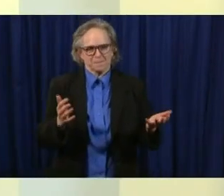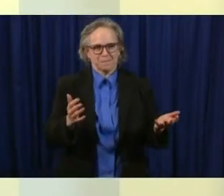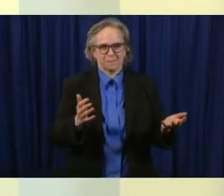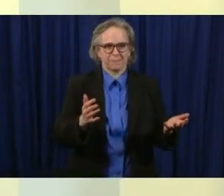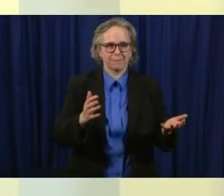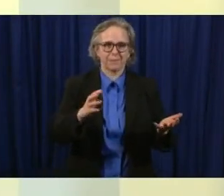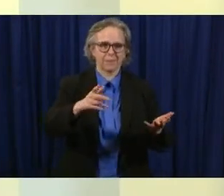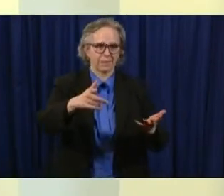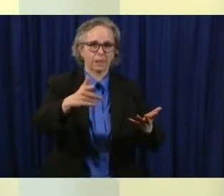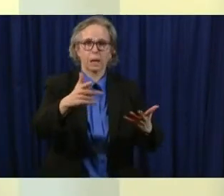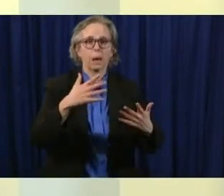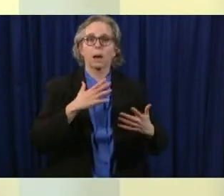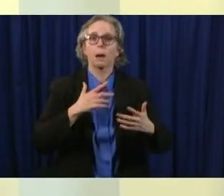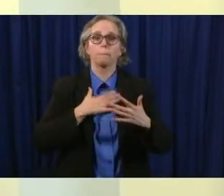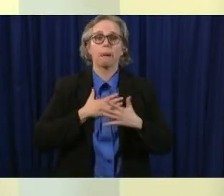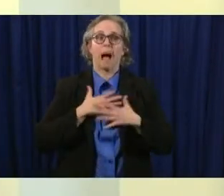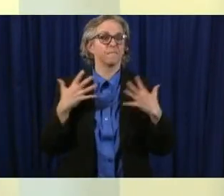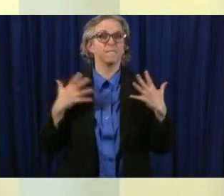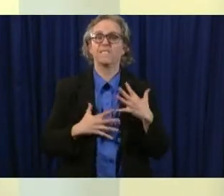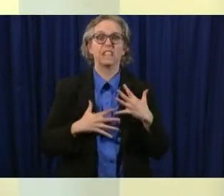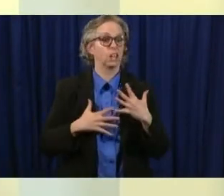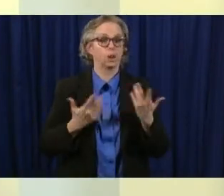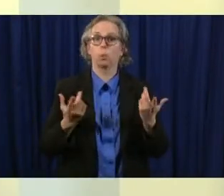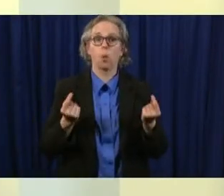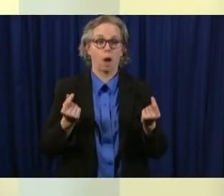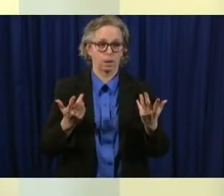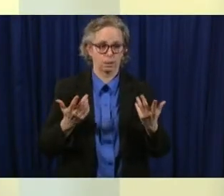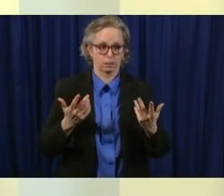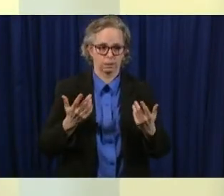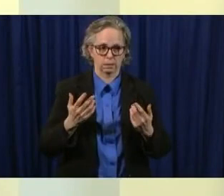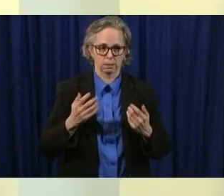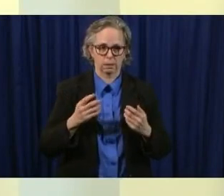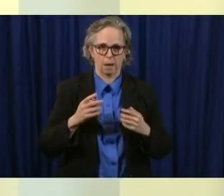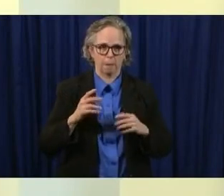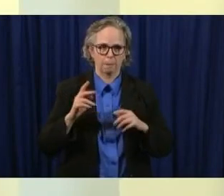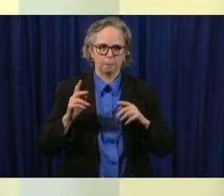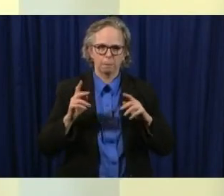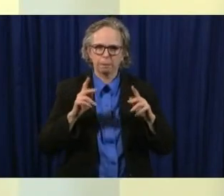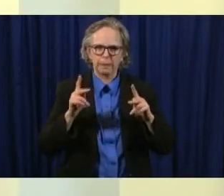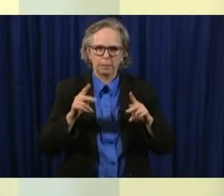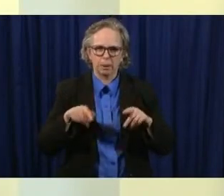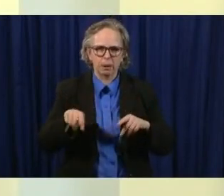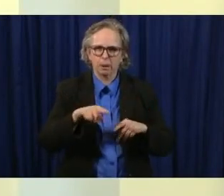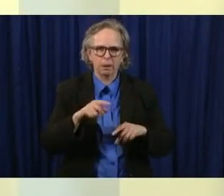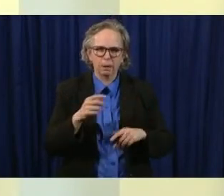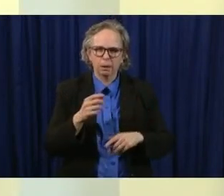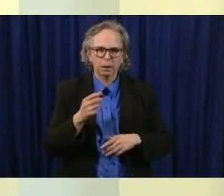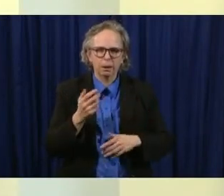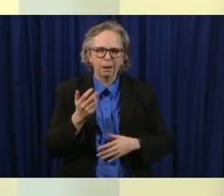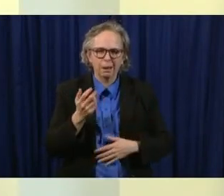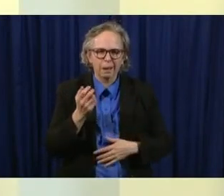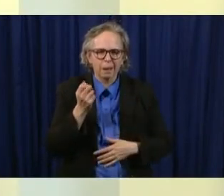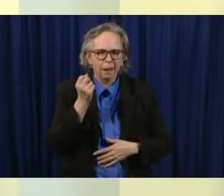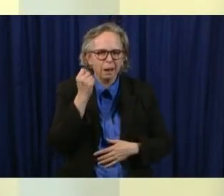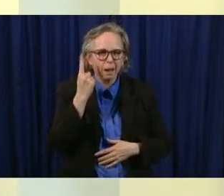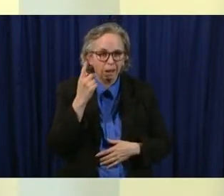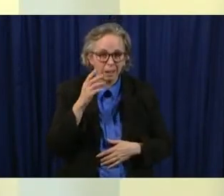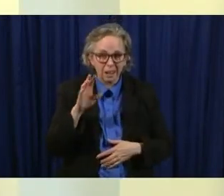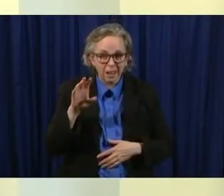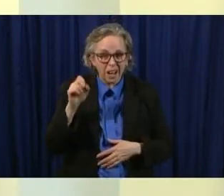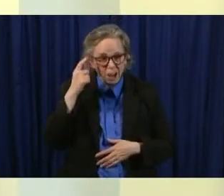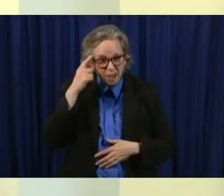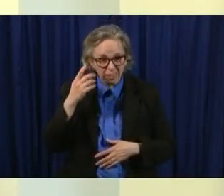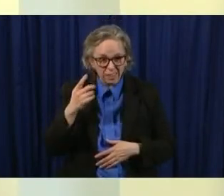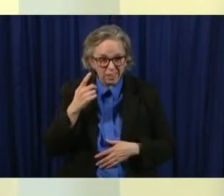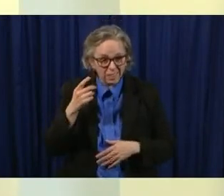won't hear the subtlety and what the governor is saying about we need to respect the virus like we need to respect